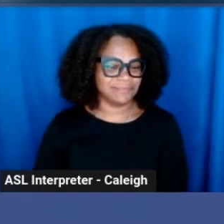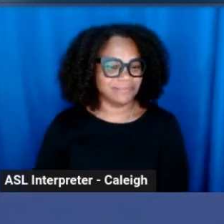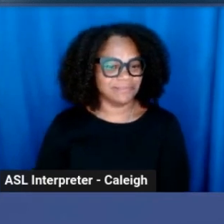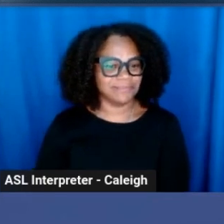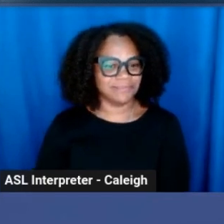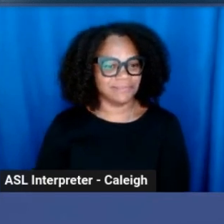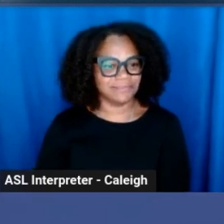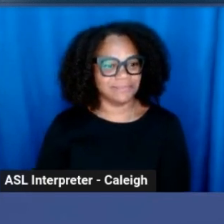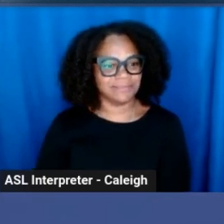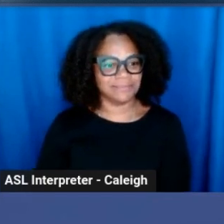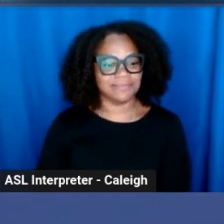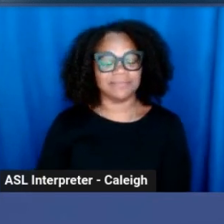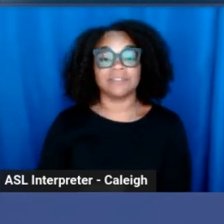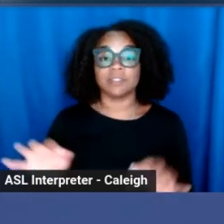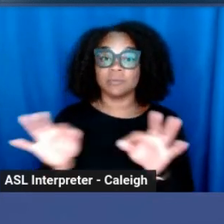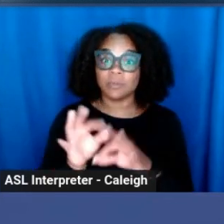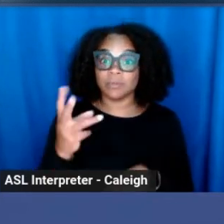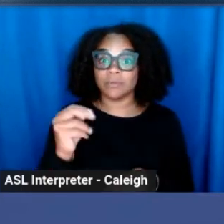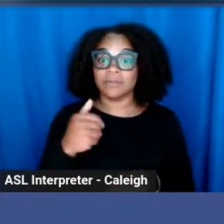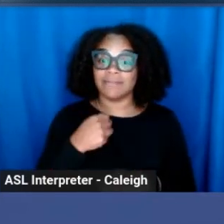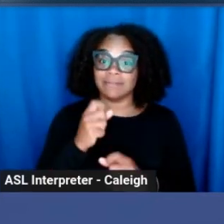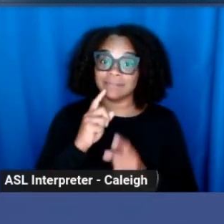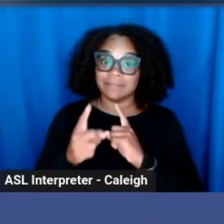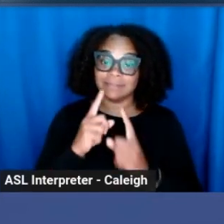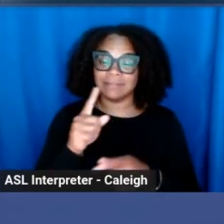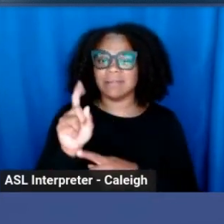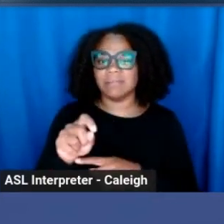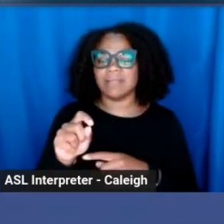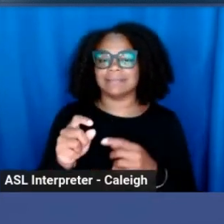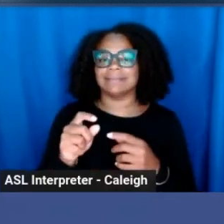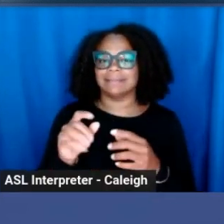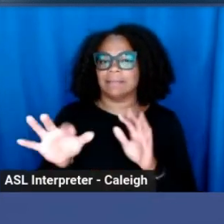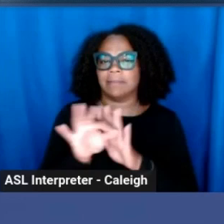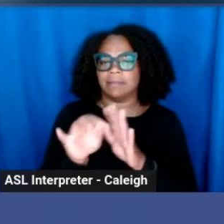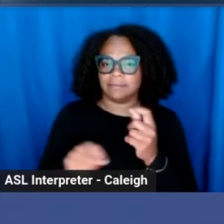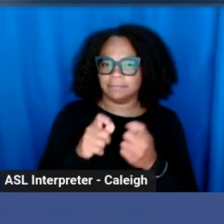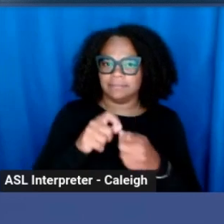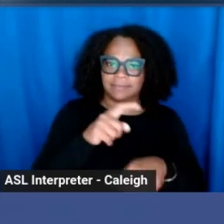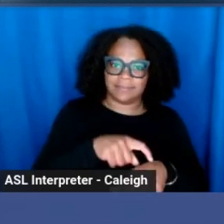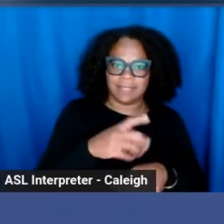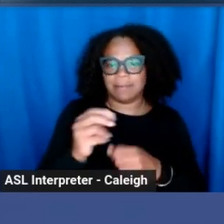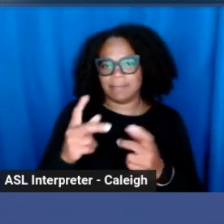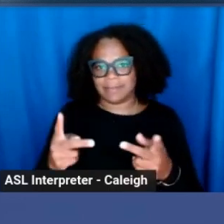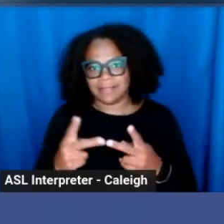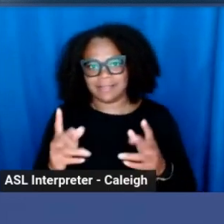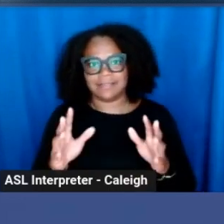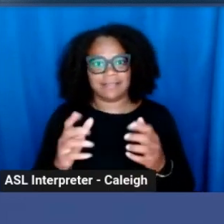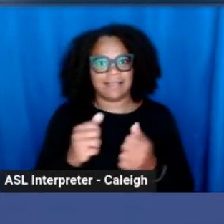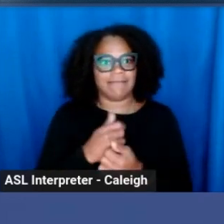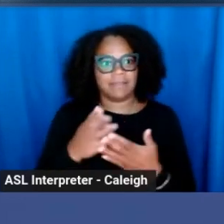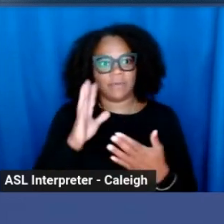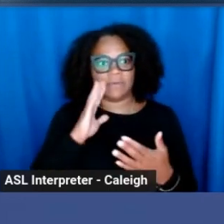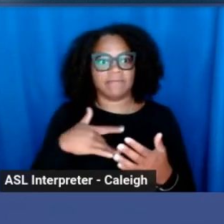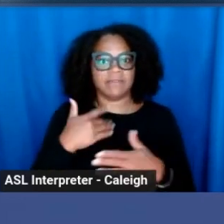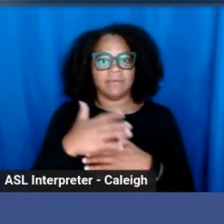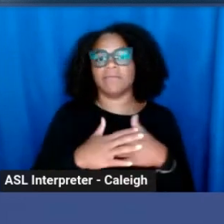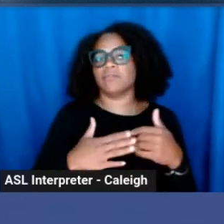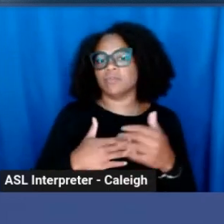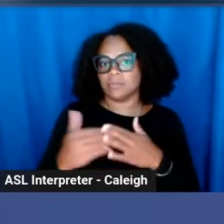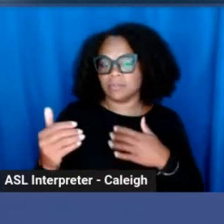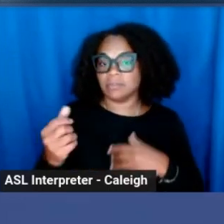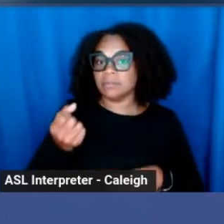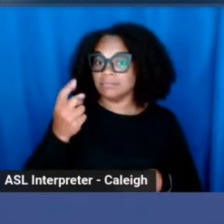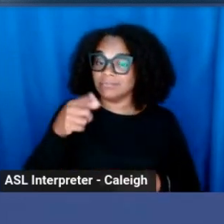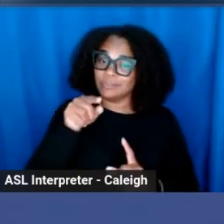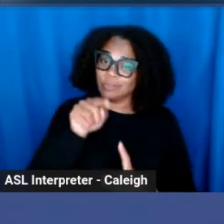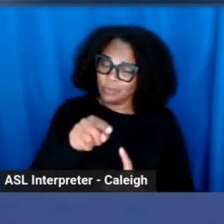So it's important when you're having these conversations that you choose a time and place that is comfortable and understand that you might be the person